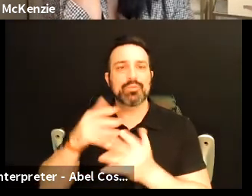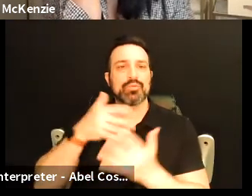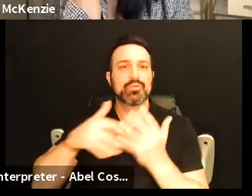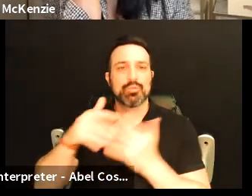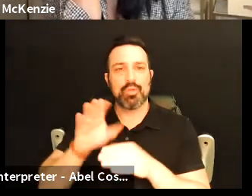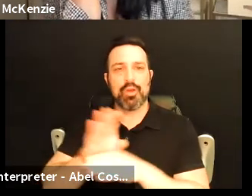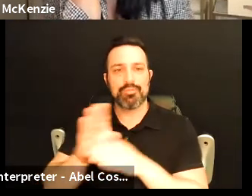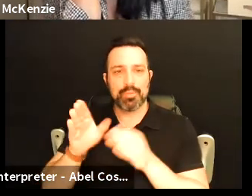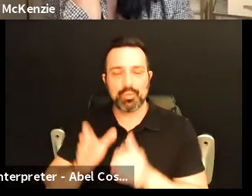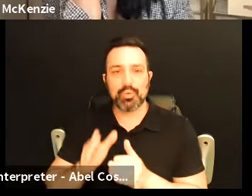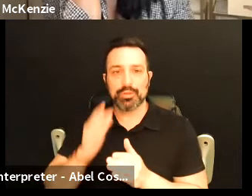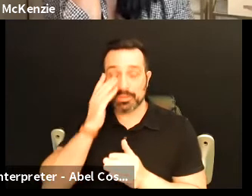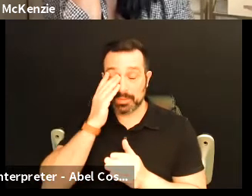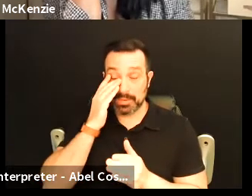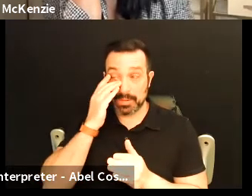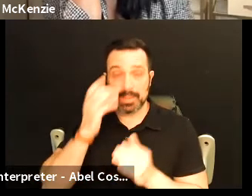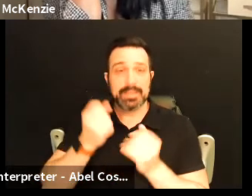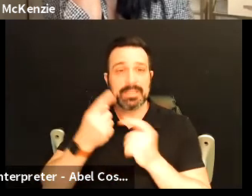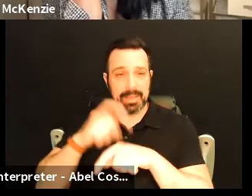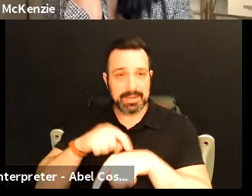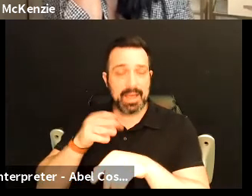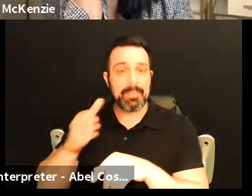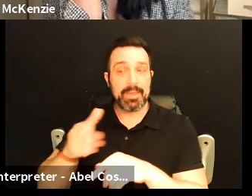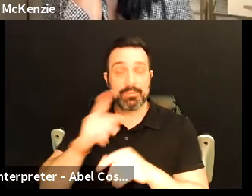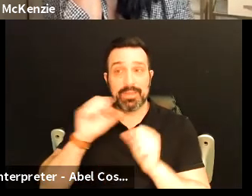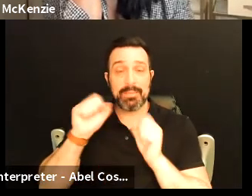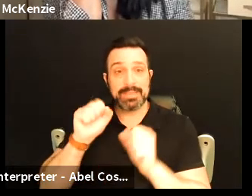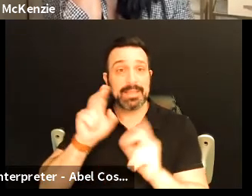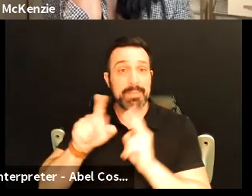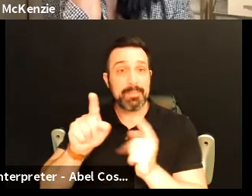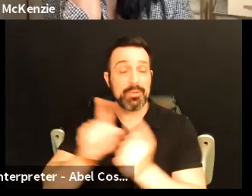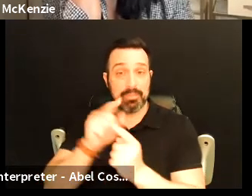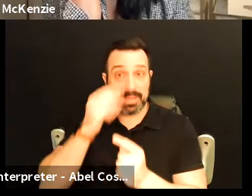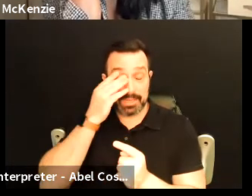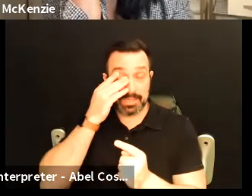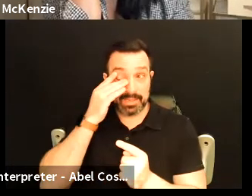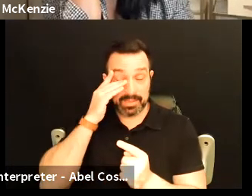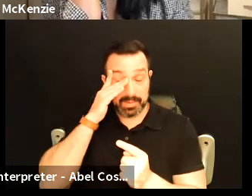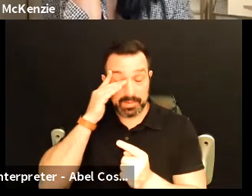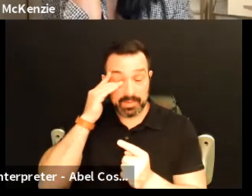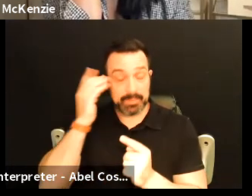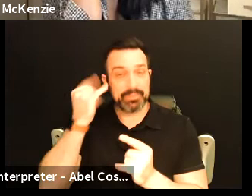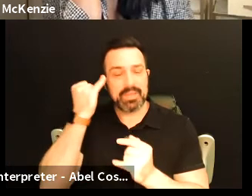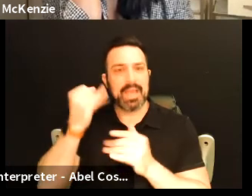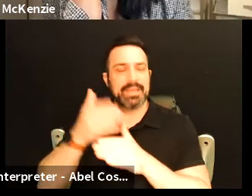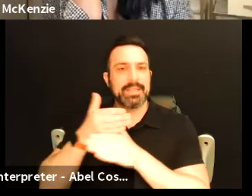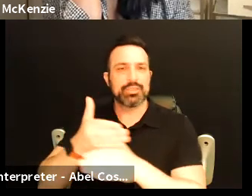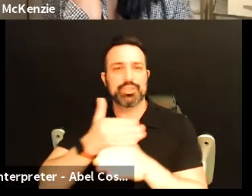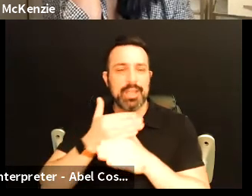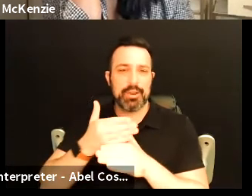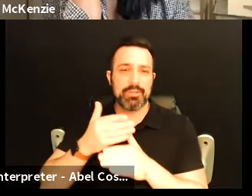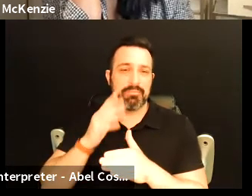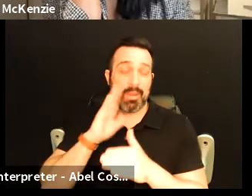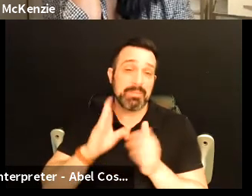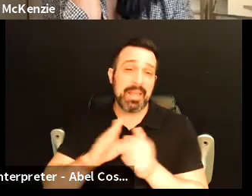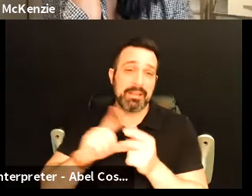um spend time there and it's amazing the people that you meet and just the the ideas that can be shared so i was actually gonna say